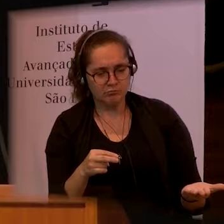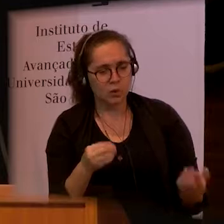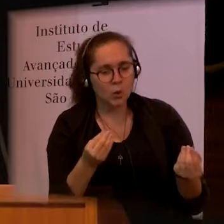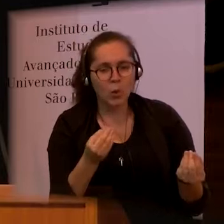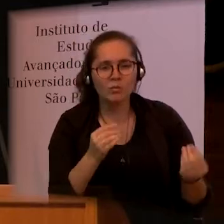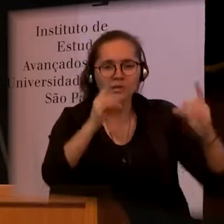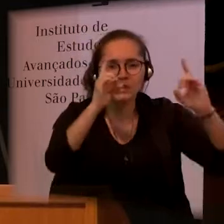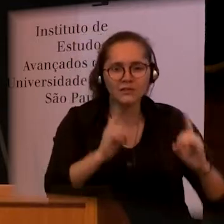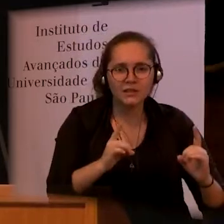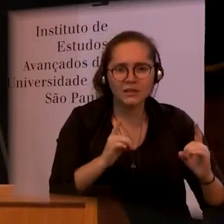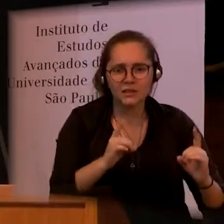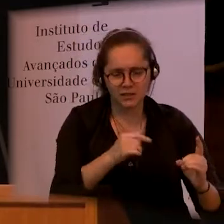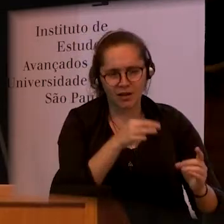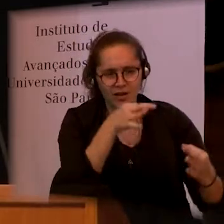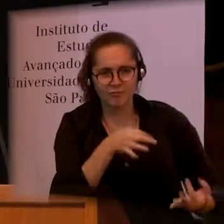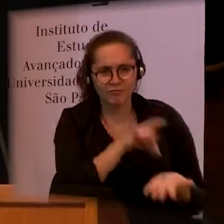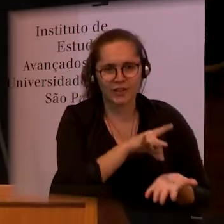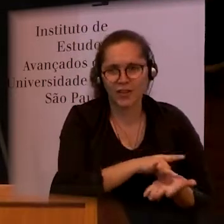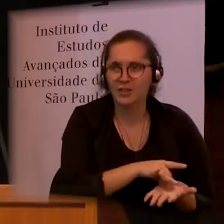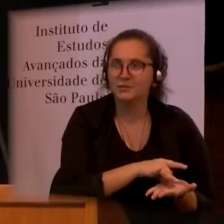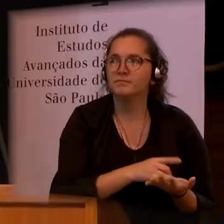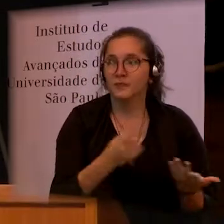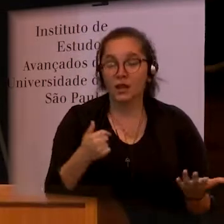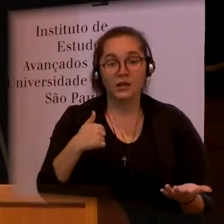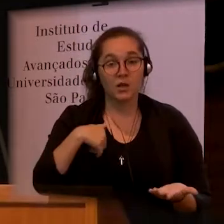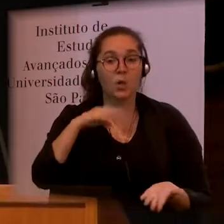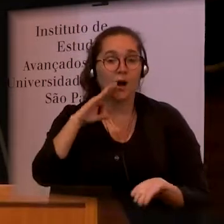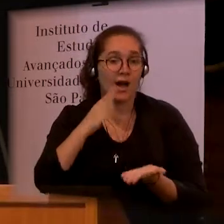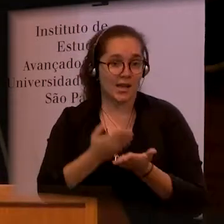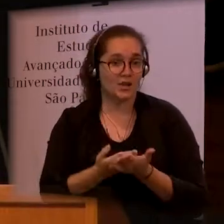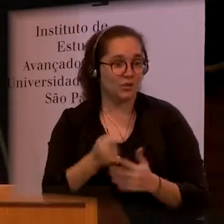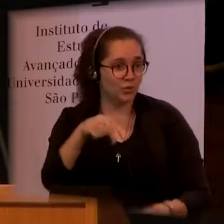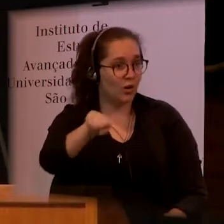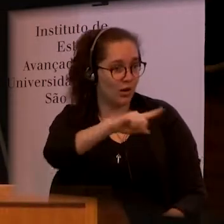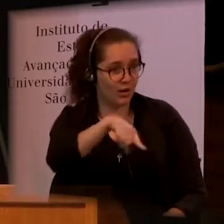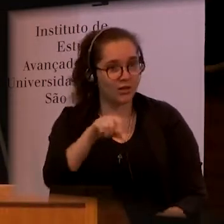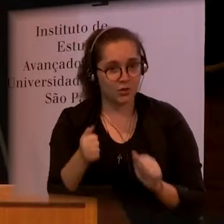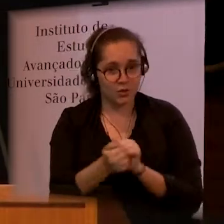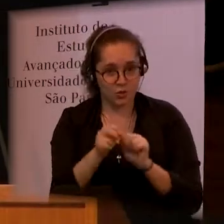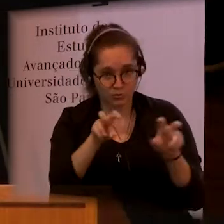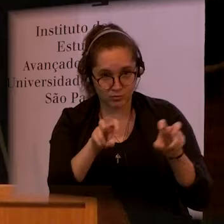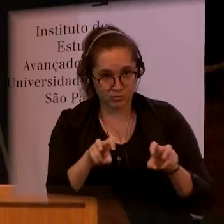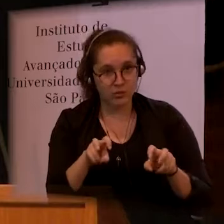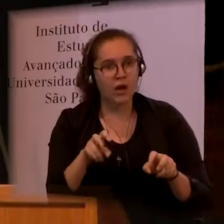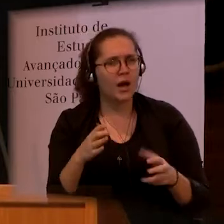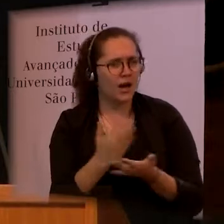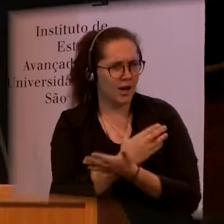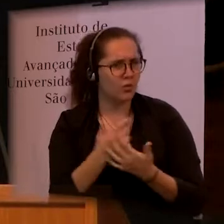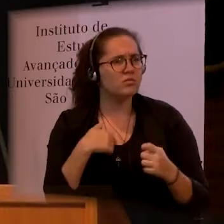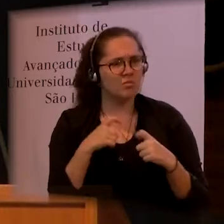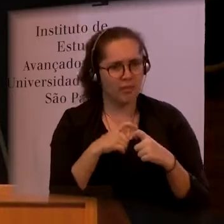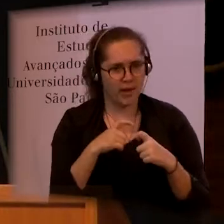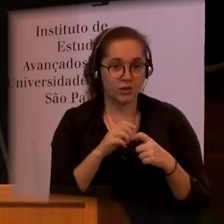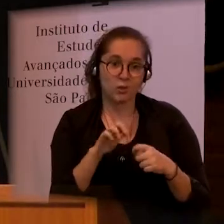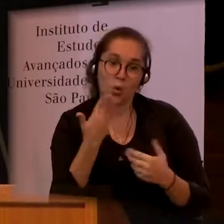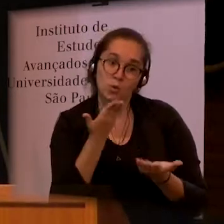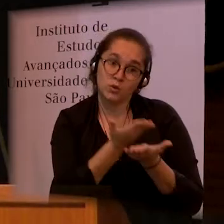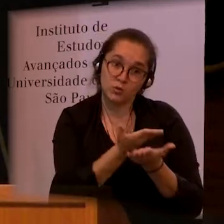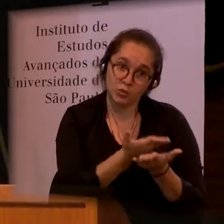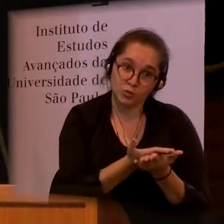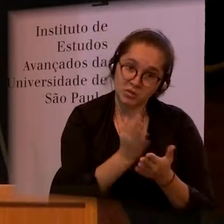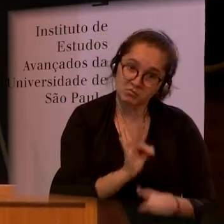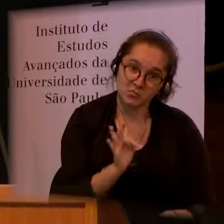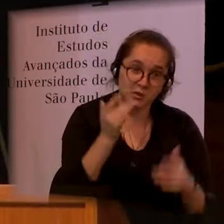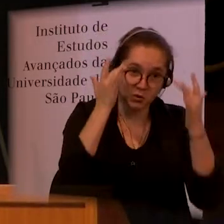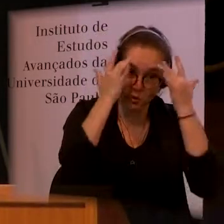Now I understand that many people in the audience are doctors and medical students. And so another common way of